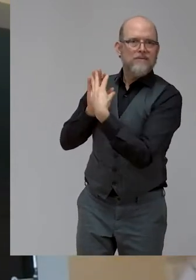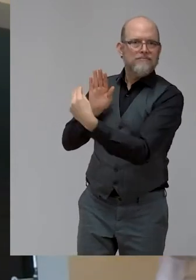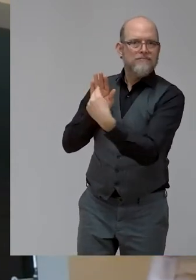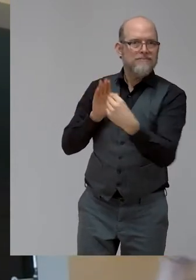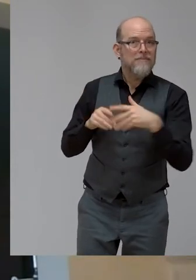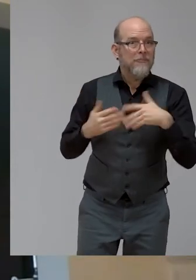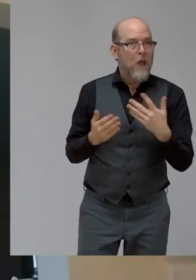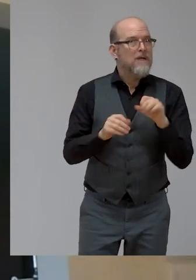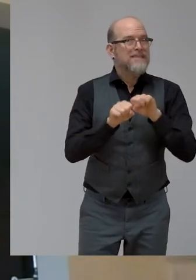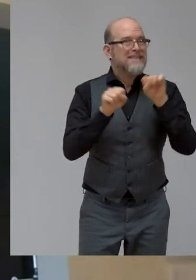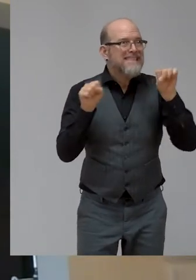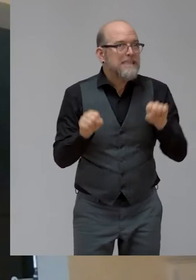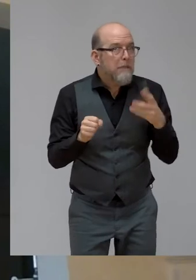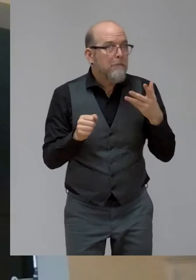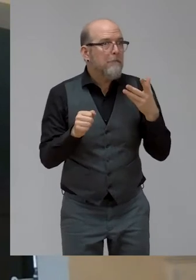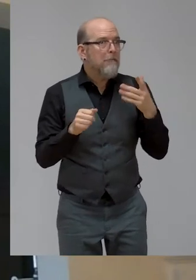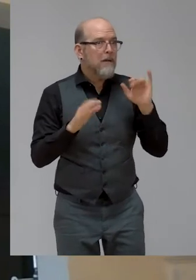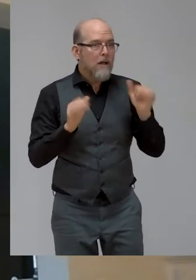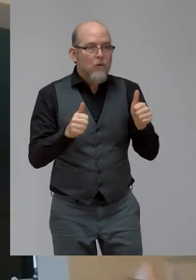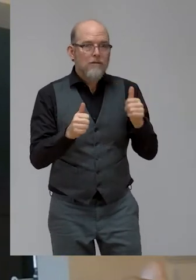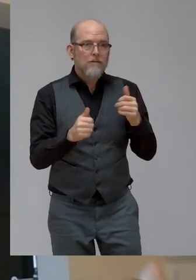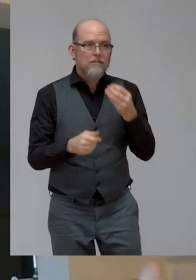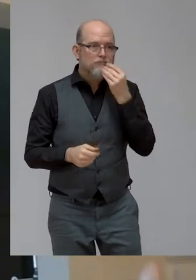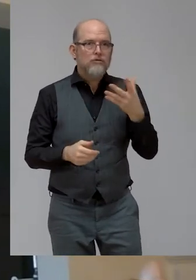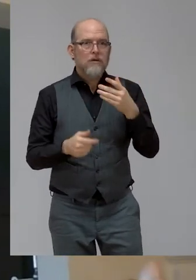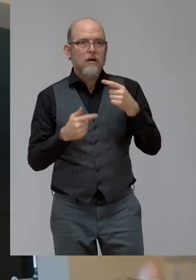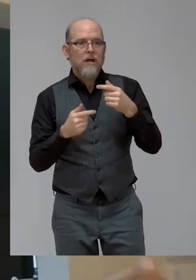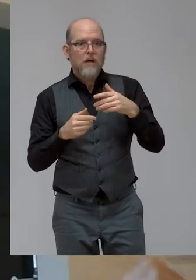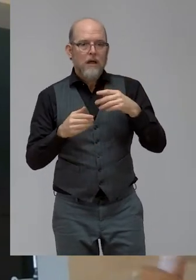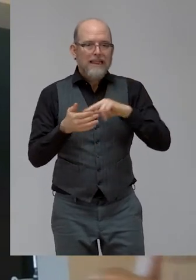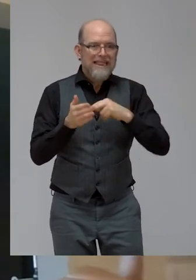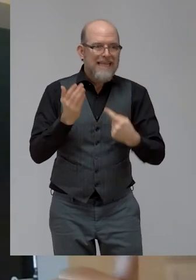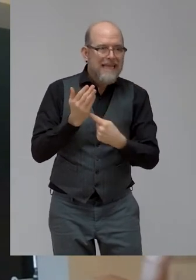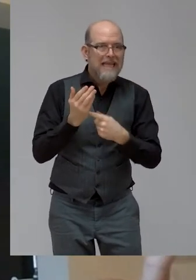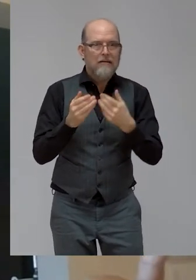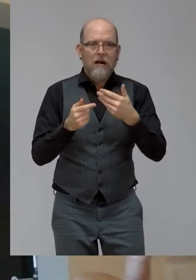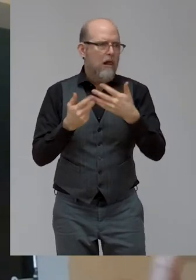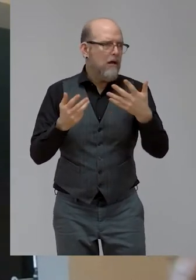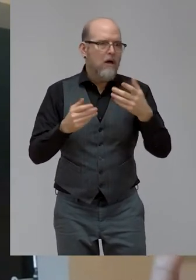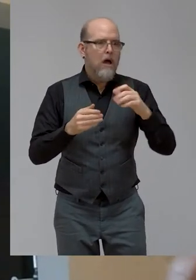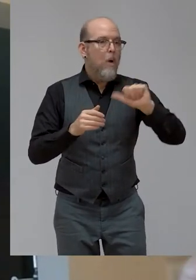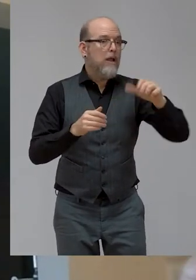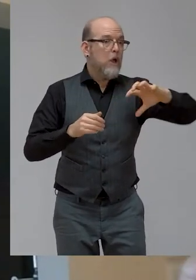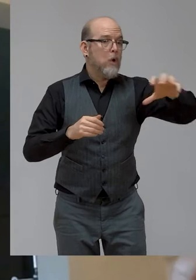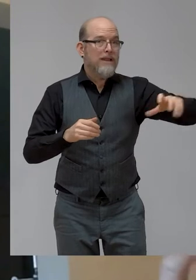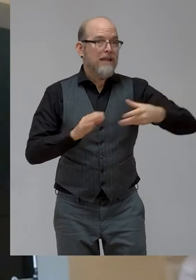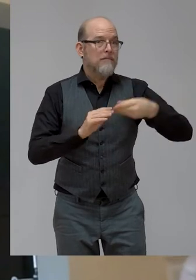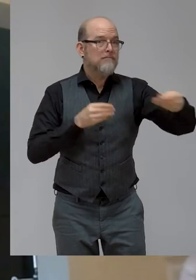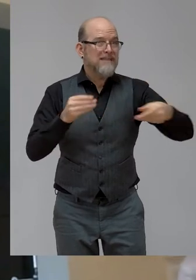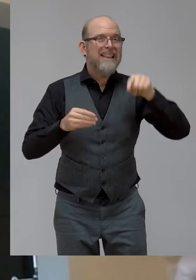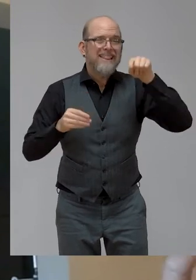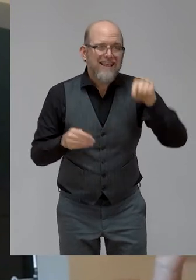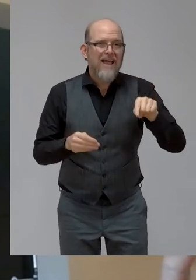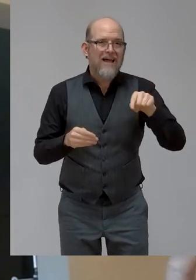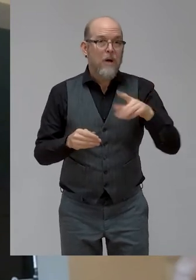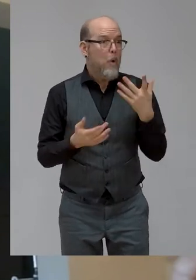and how we can take them to scale. So that would be an important call for me. I think having strong analysis. So people